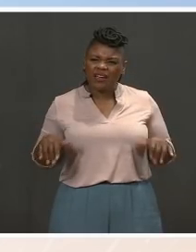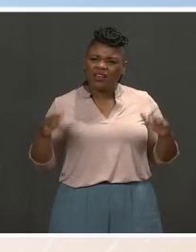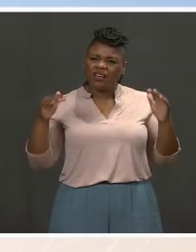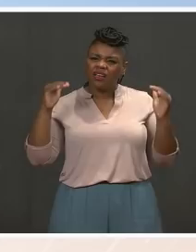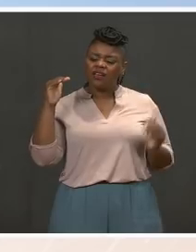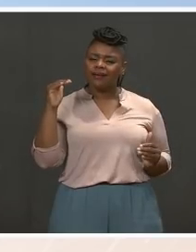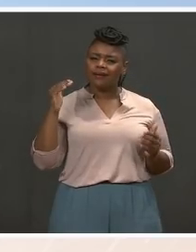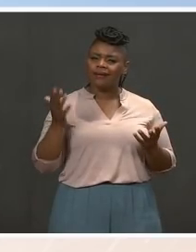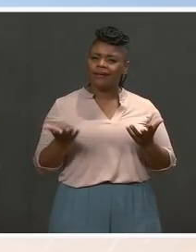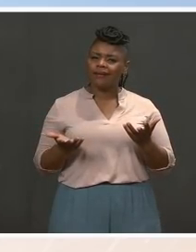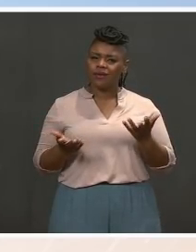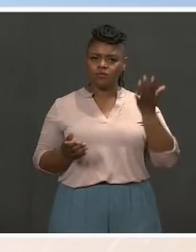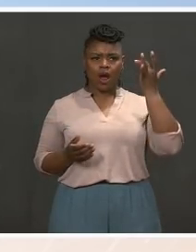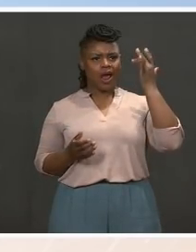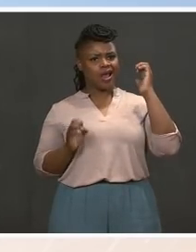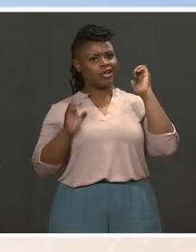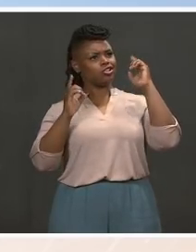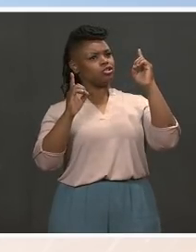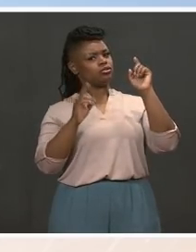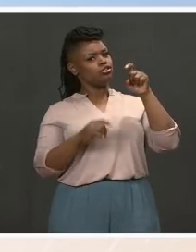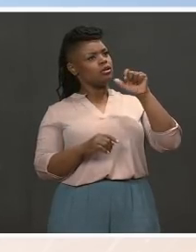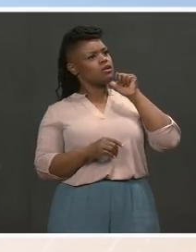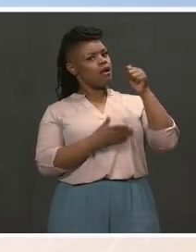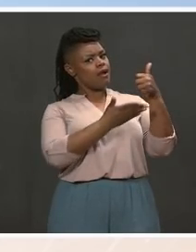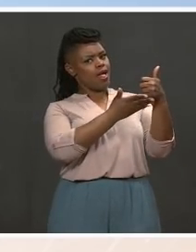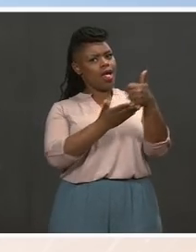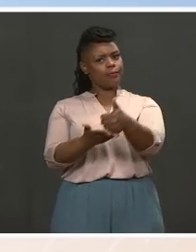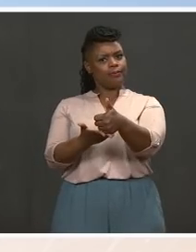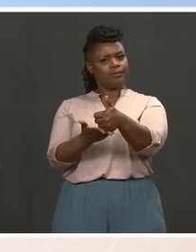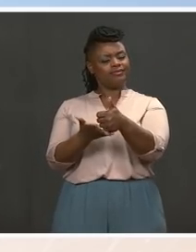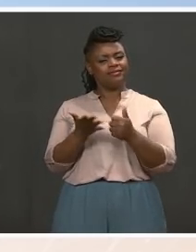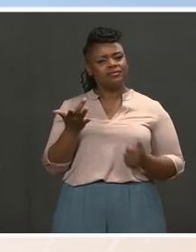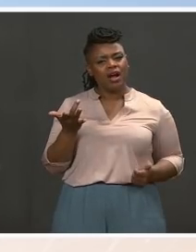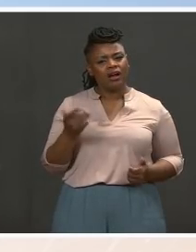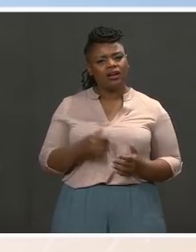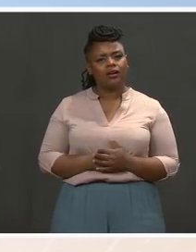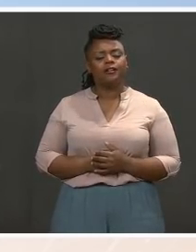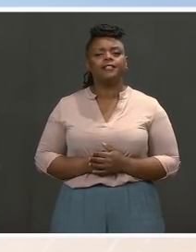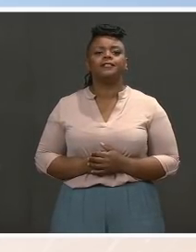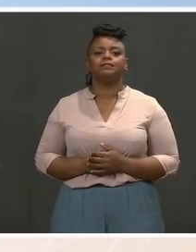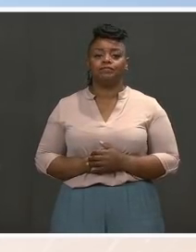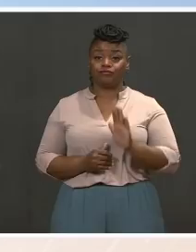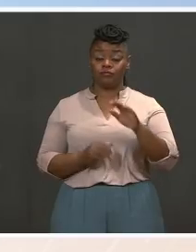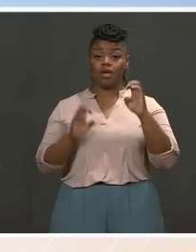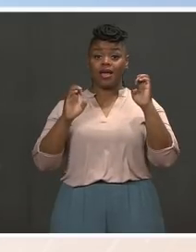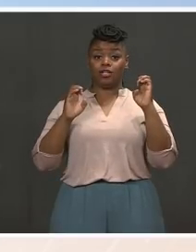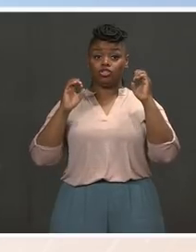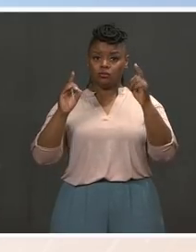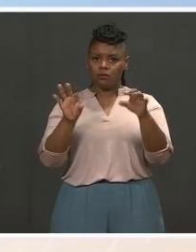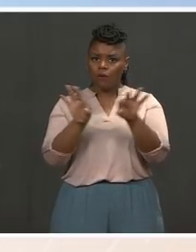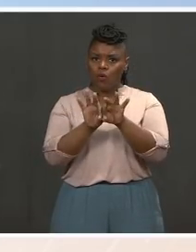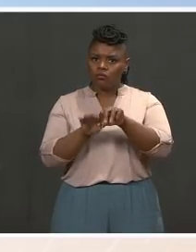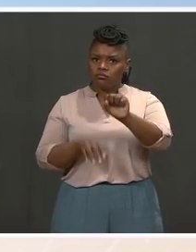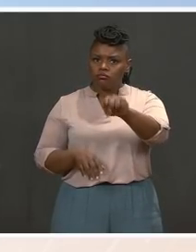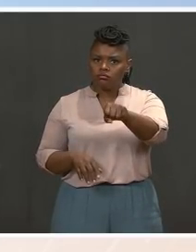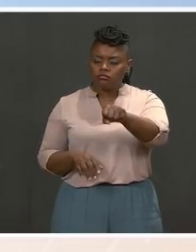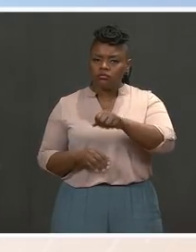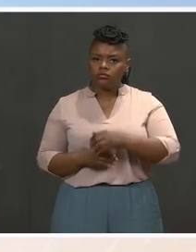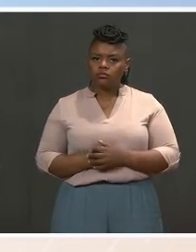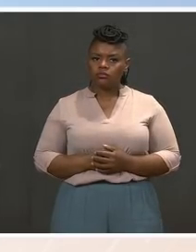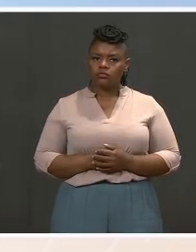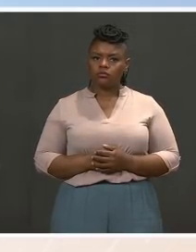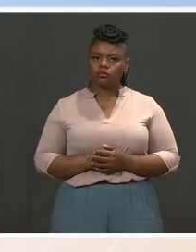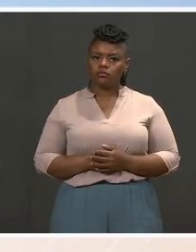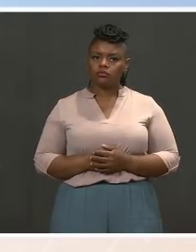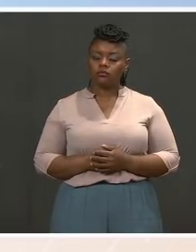I'm happy. Yeah. So, you know, educational attainment was actually very instrumental in making some of the gains between my daughter, the wage gap